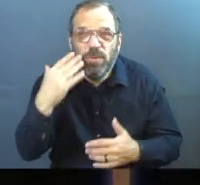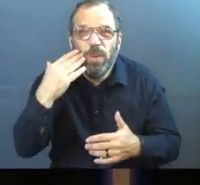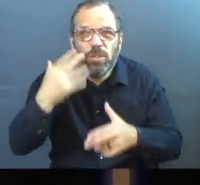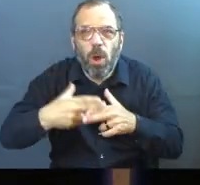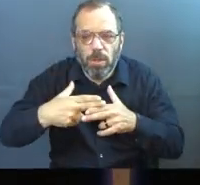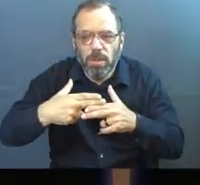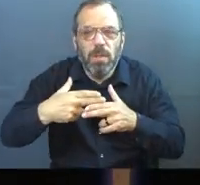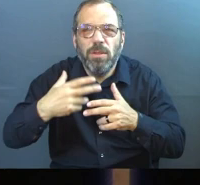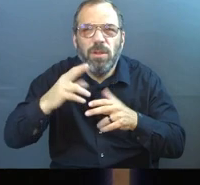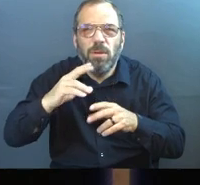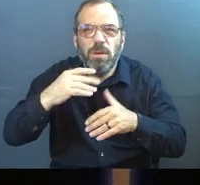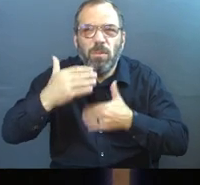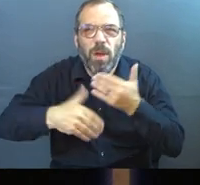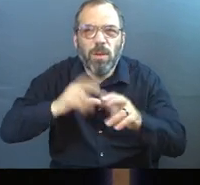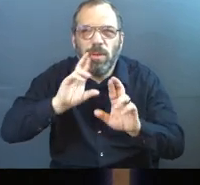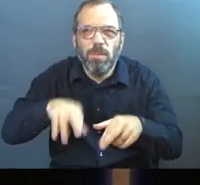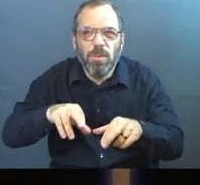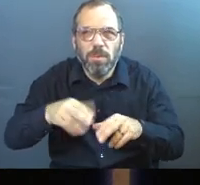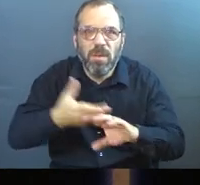saying?